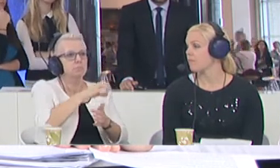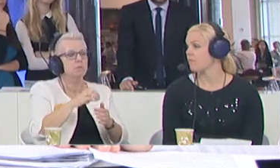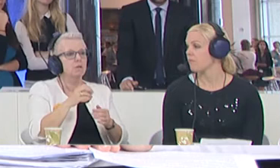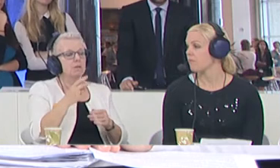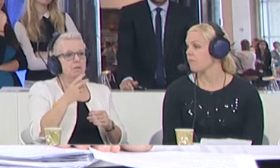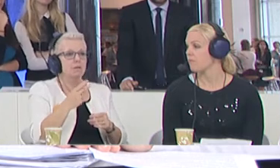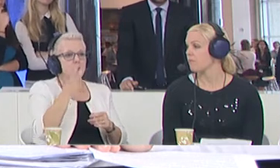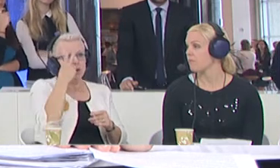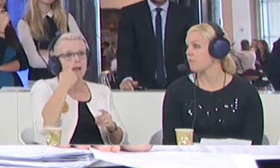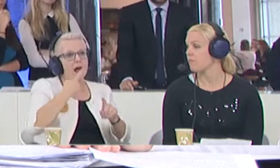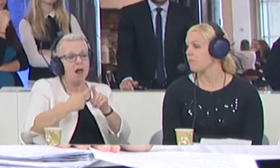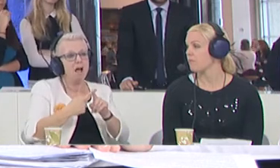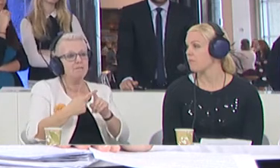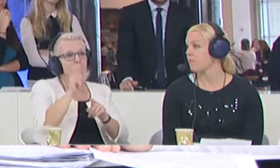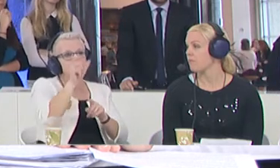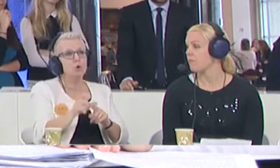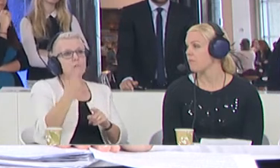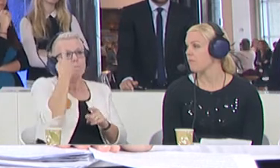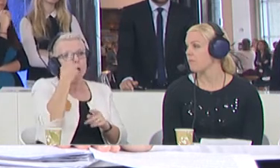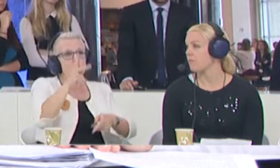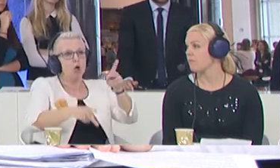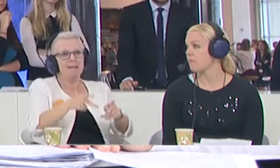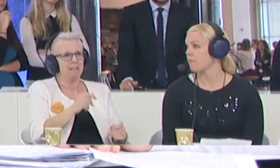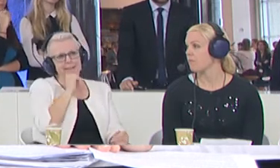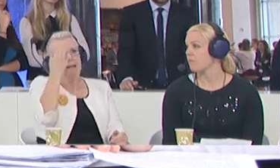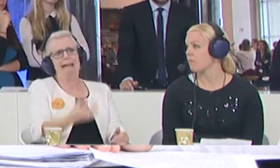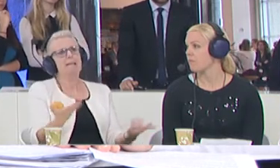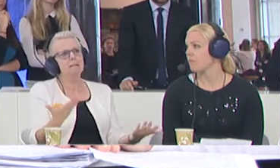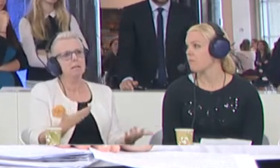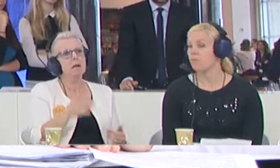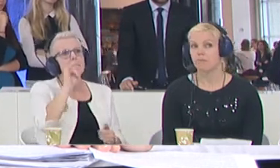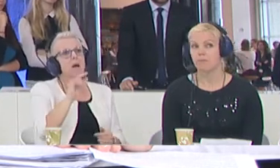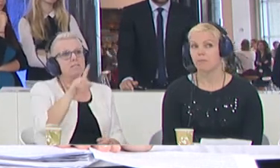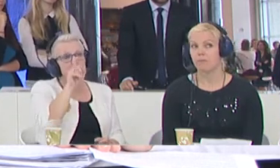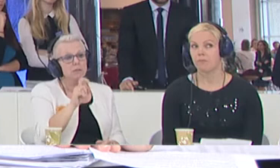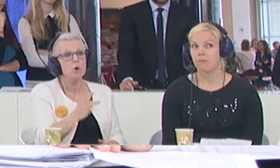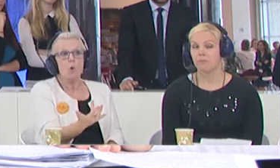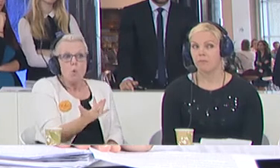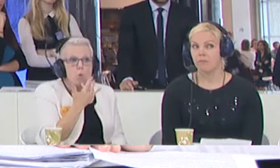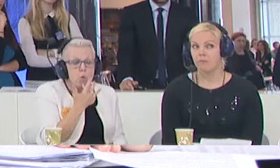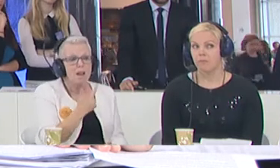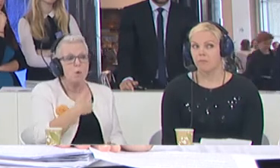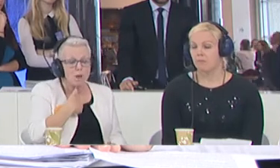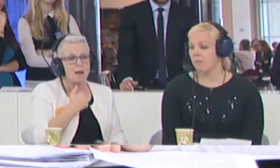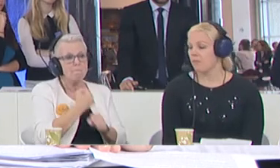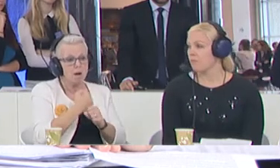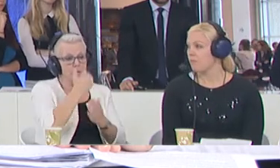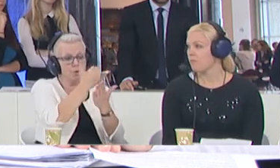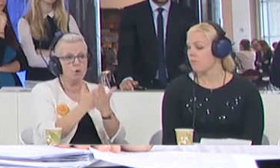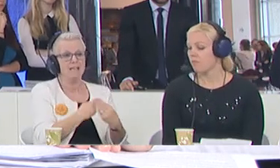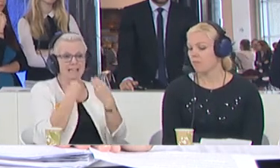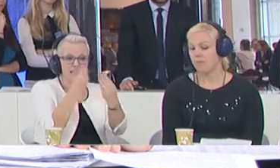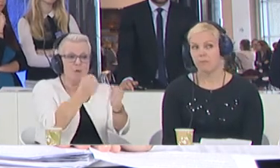for one commune. It's nothing. But the question is whether we are willing to make a program to give them